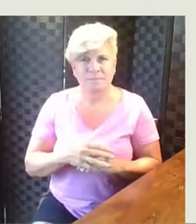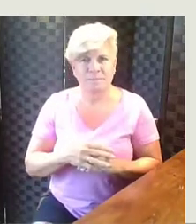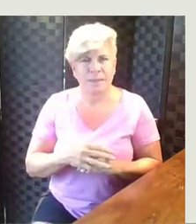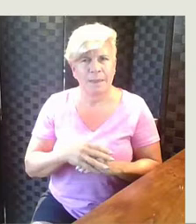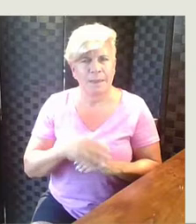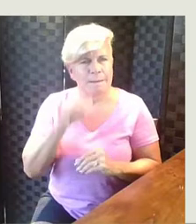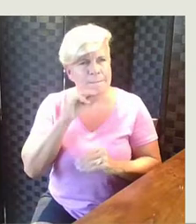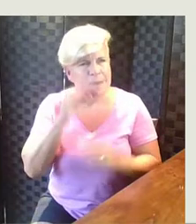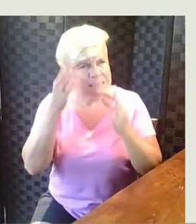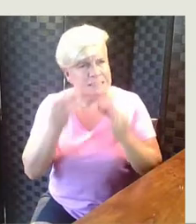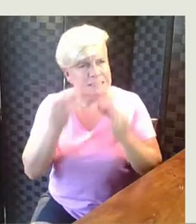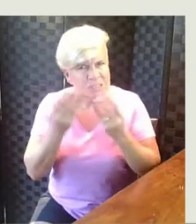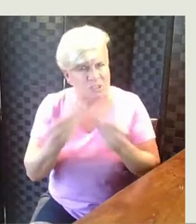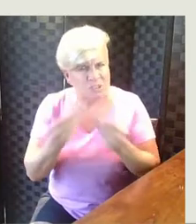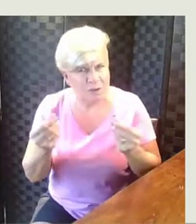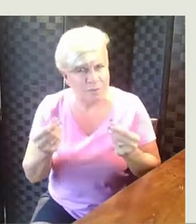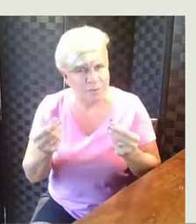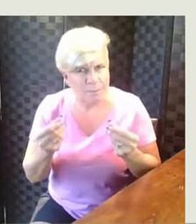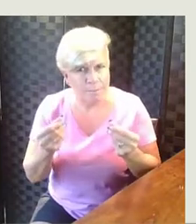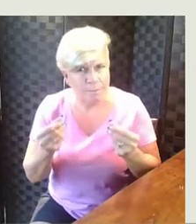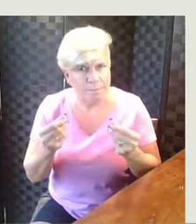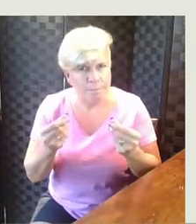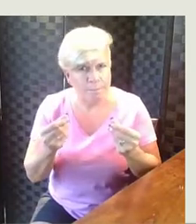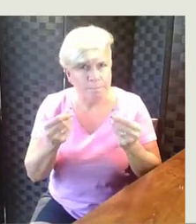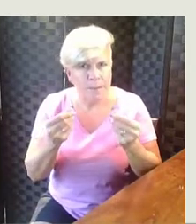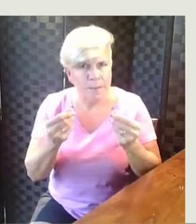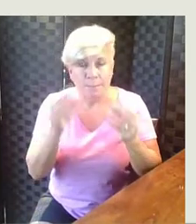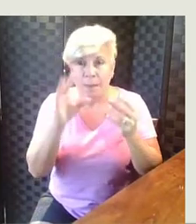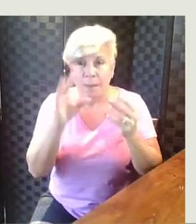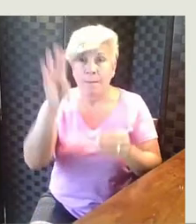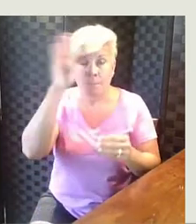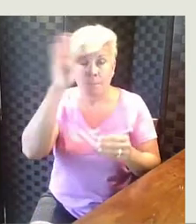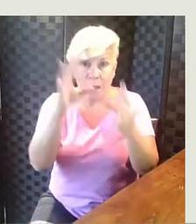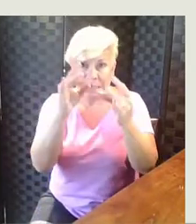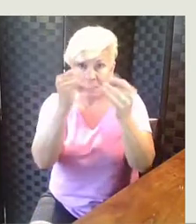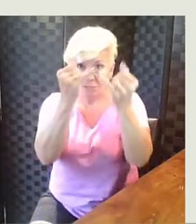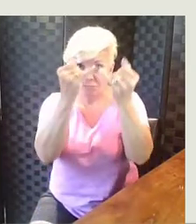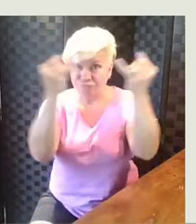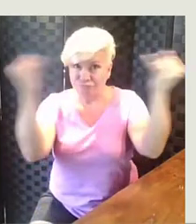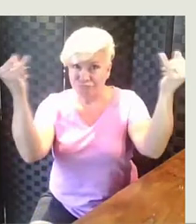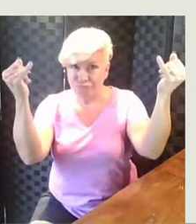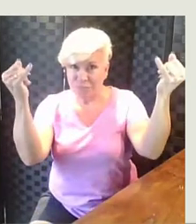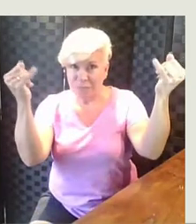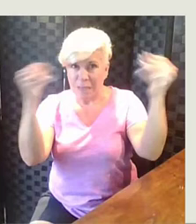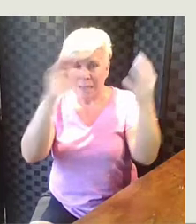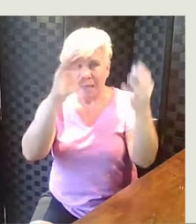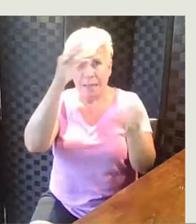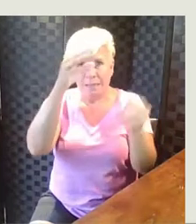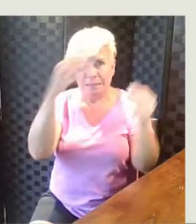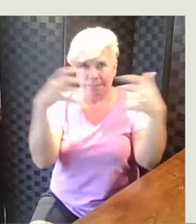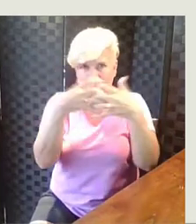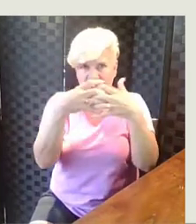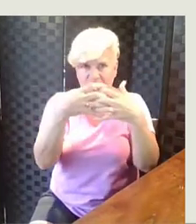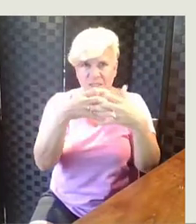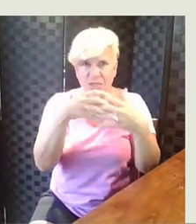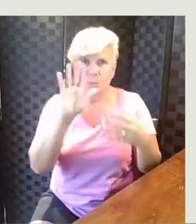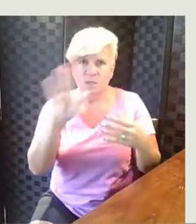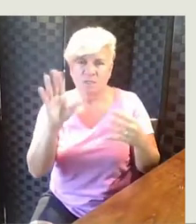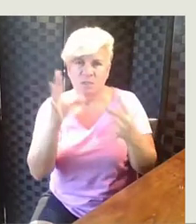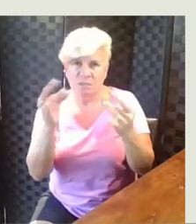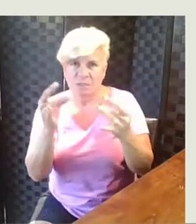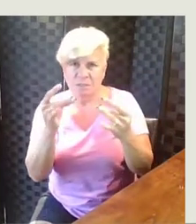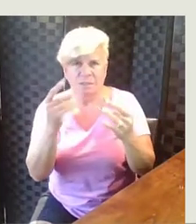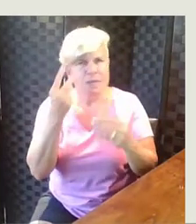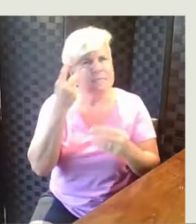Maya decides to solve this by lining Brian's sticker chart up right next to hers like this. Then she